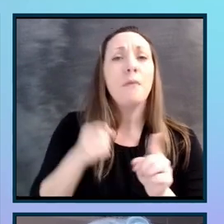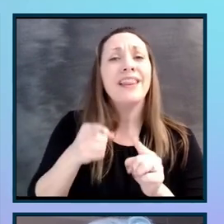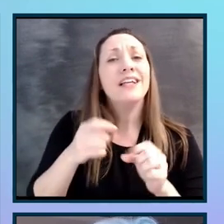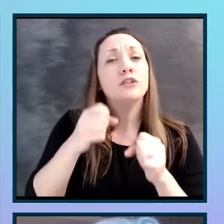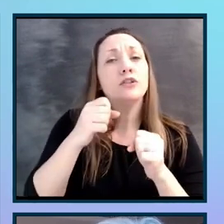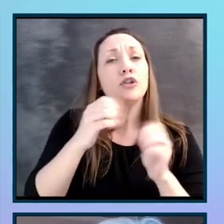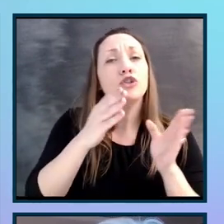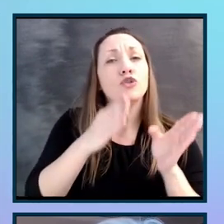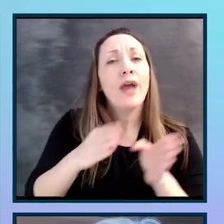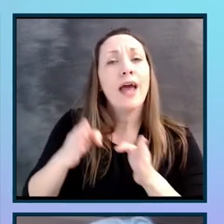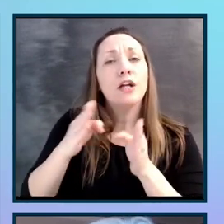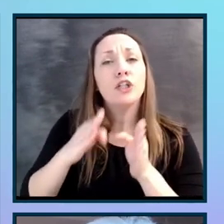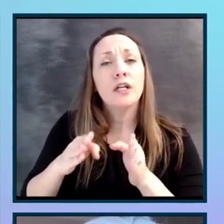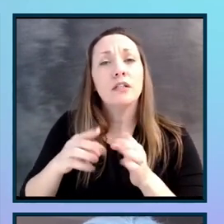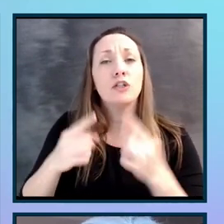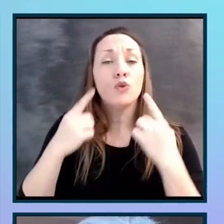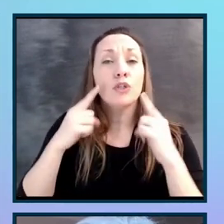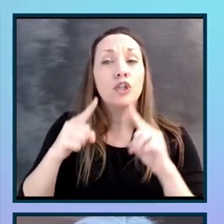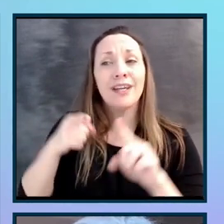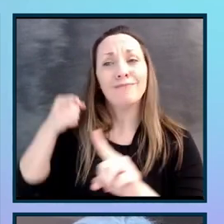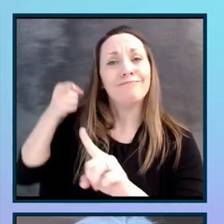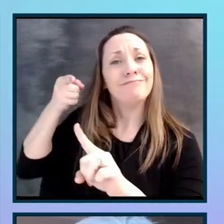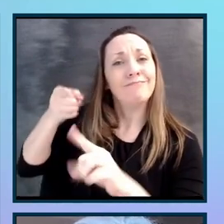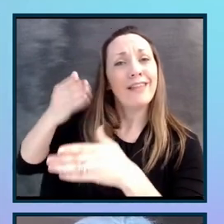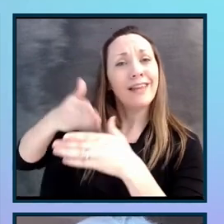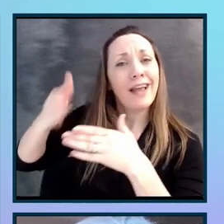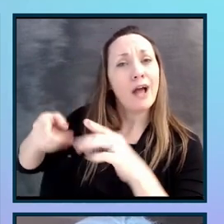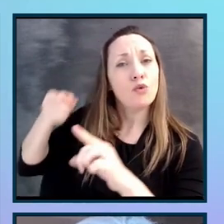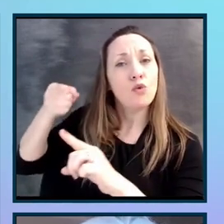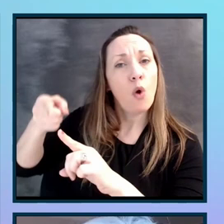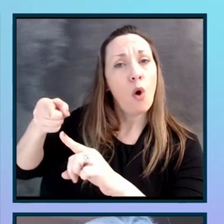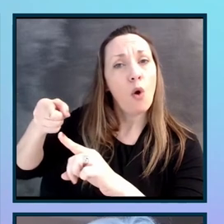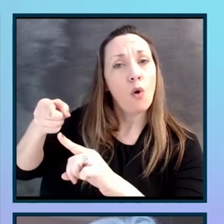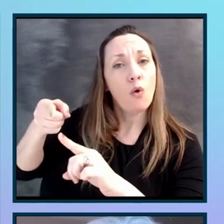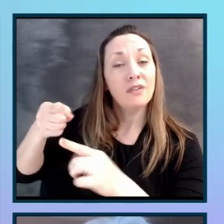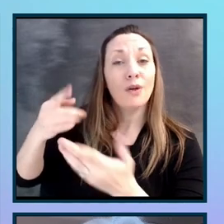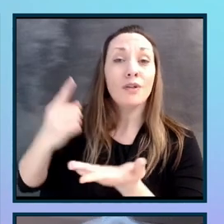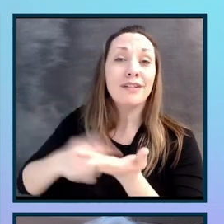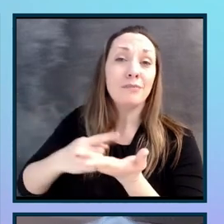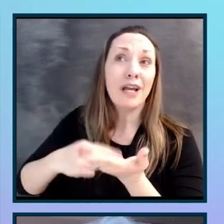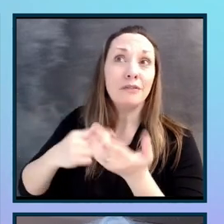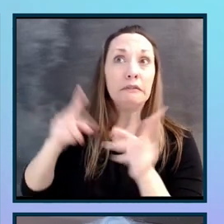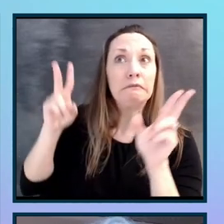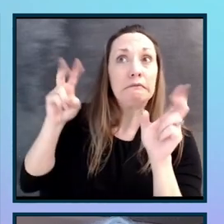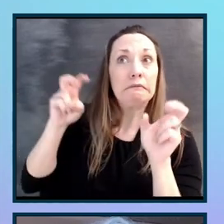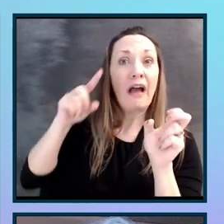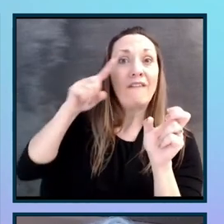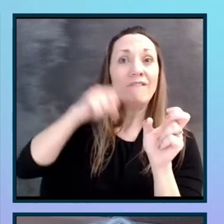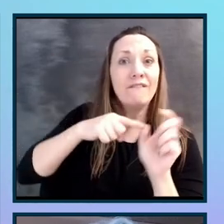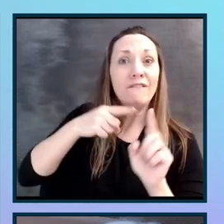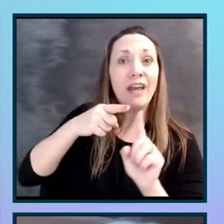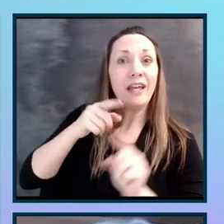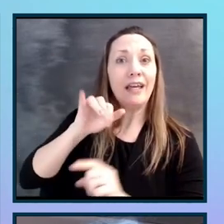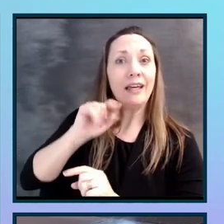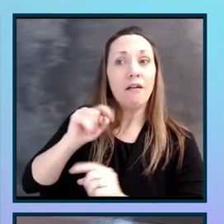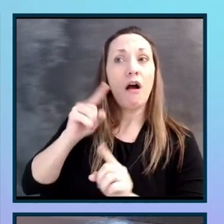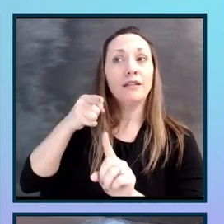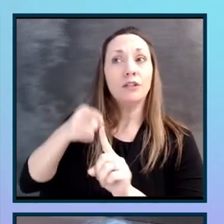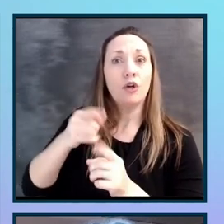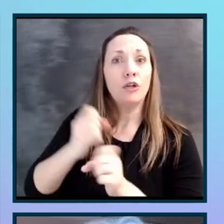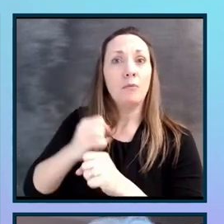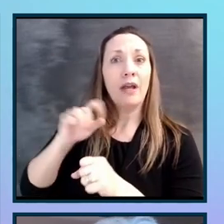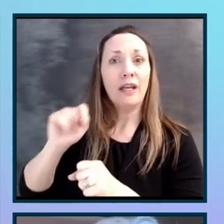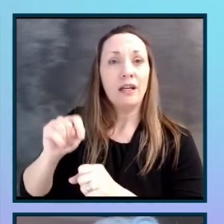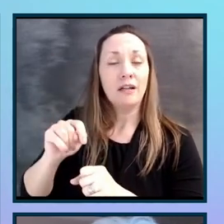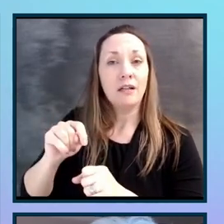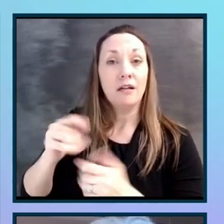So in some of these things, you kind of have to make it, you kind of have to fake it till you make it. You might have a lot of emotion around the law, like you're violating